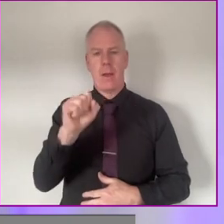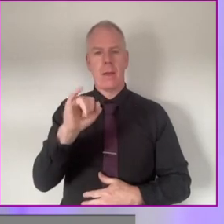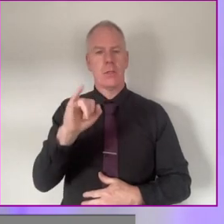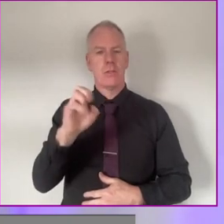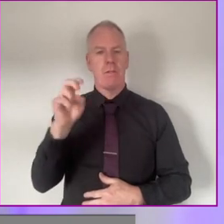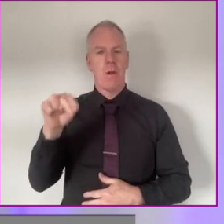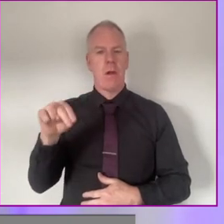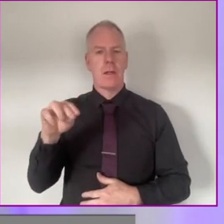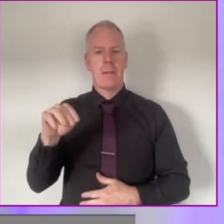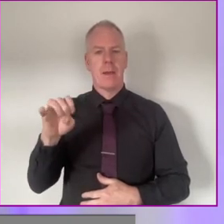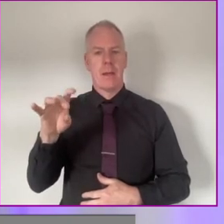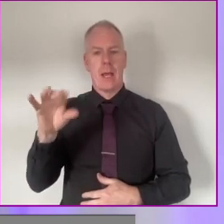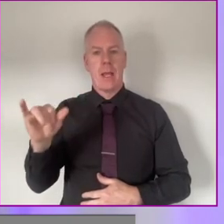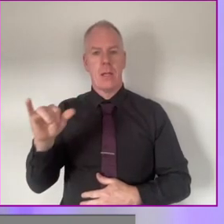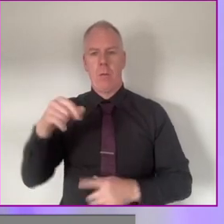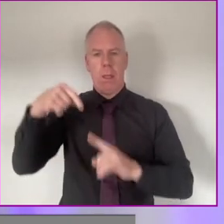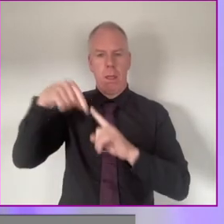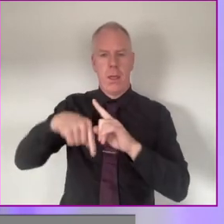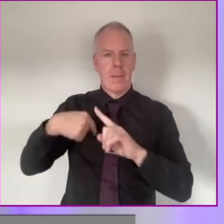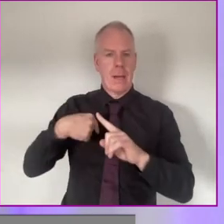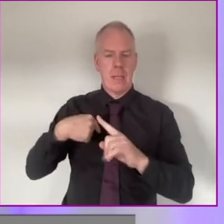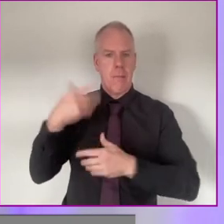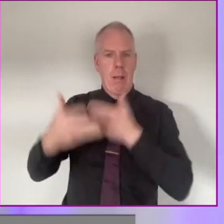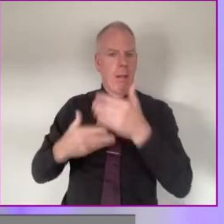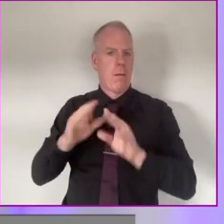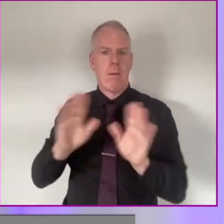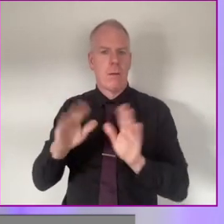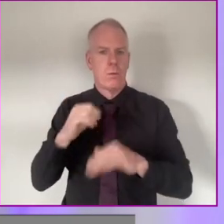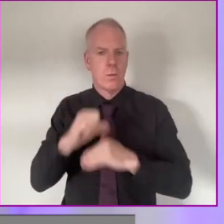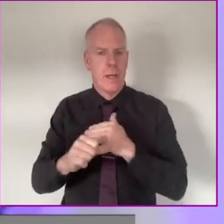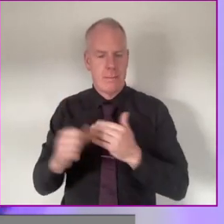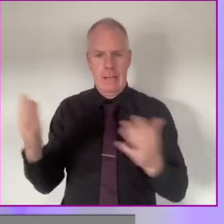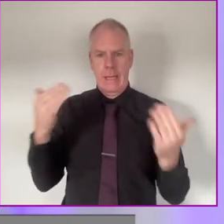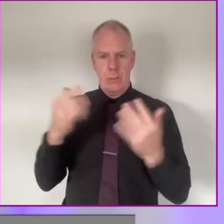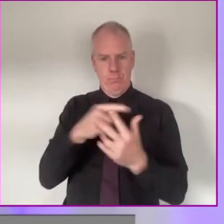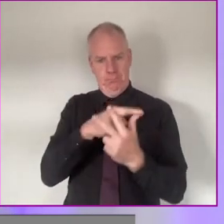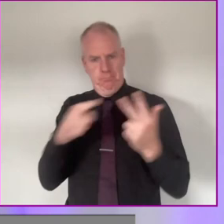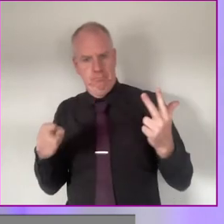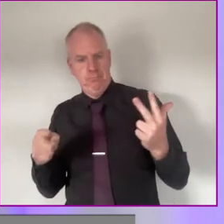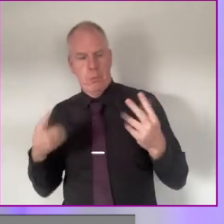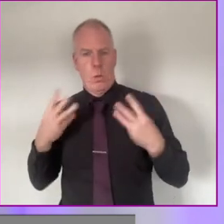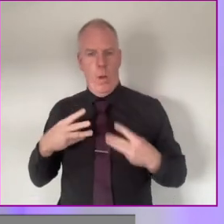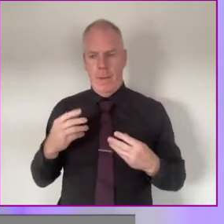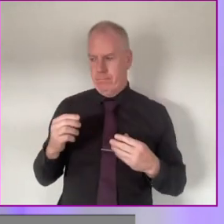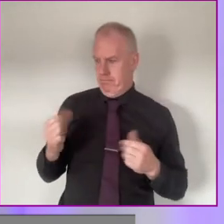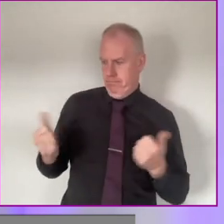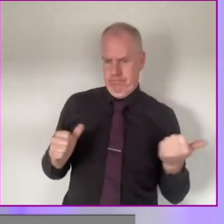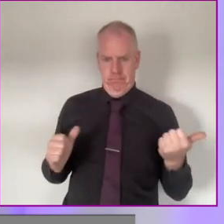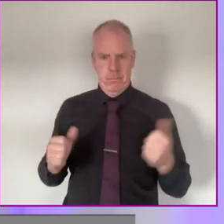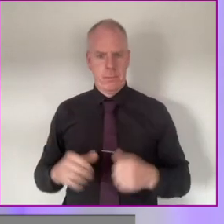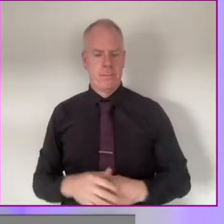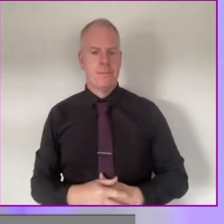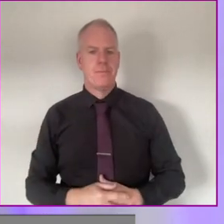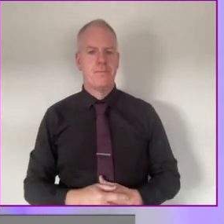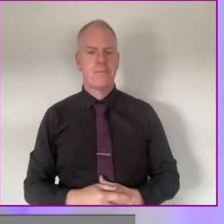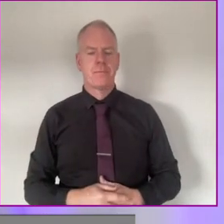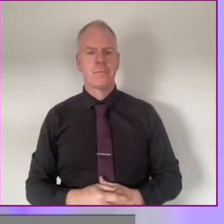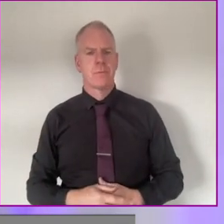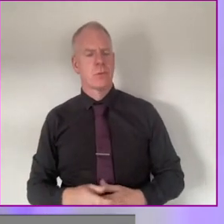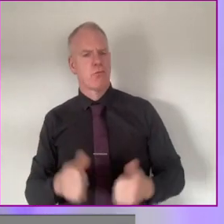My name is Siobhan McKenna, and I won't go into my bio too much because we're not here to listen to me today. We're here to listen to these fabulous women beside me.